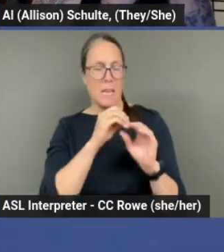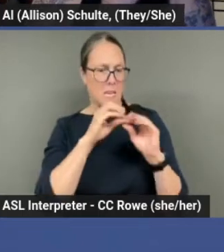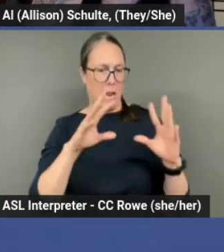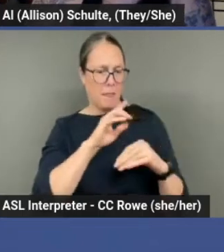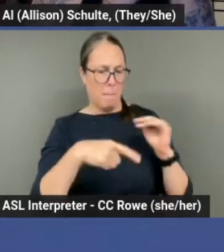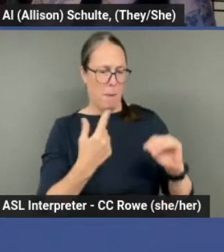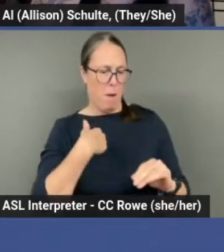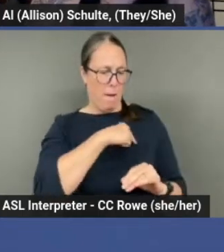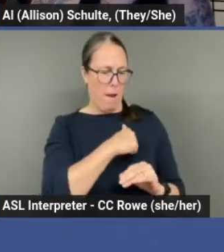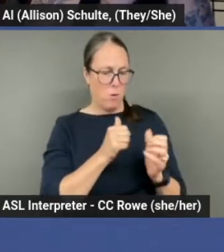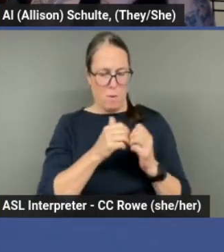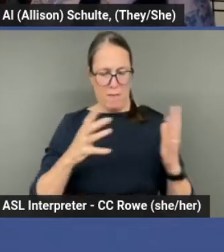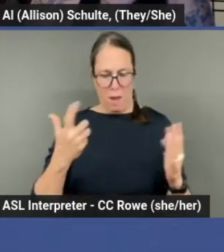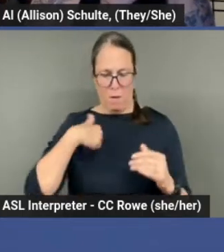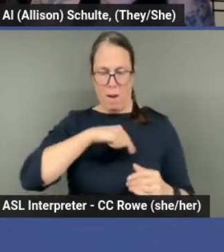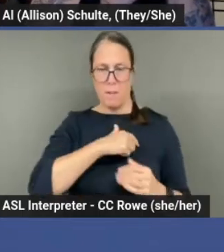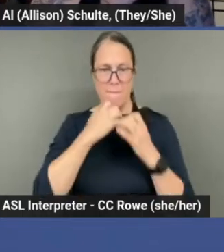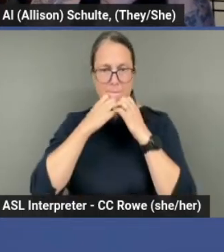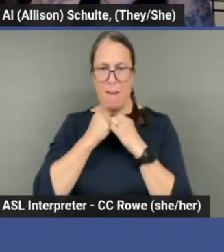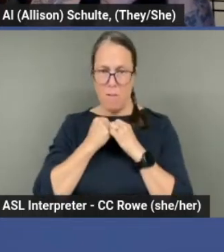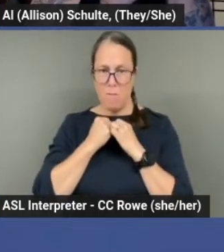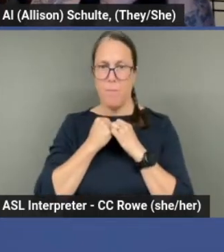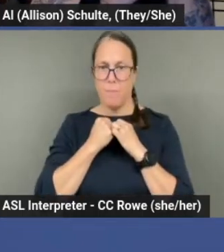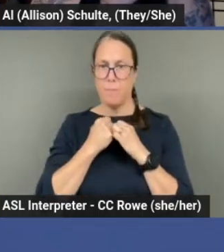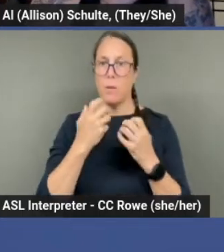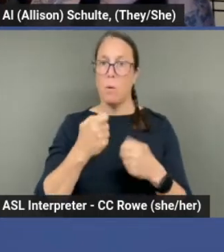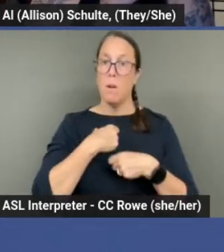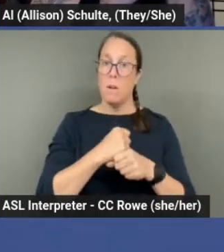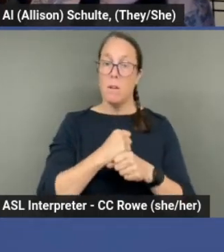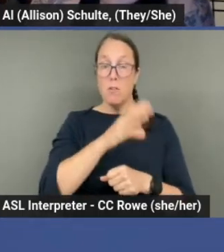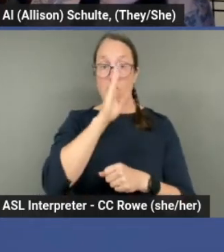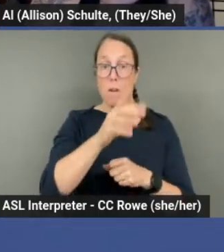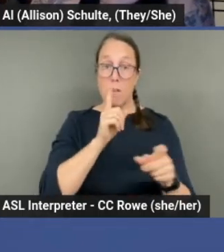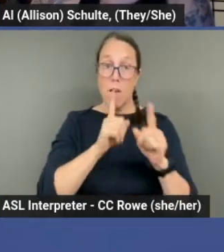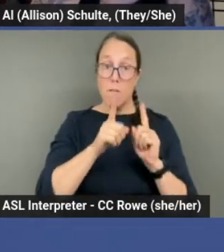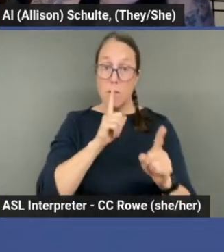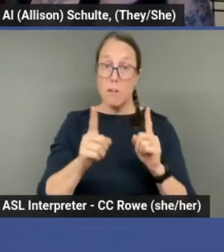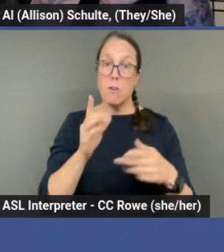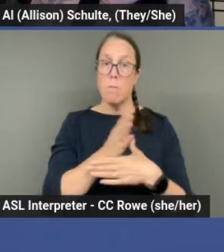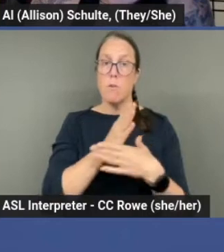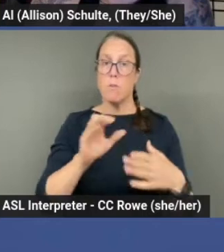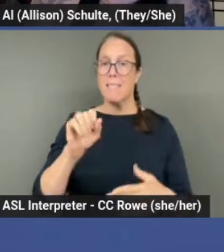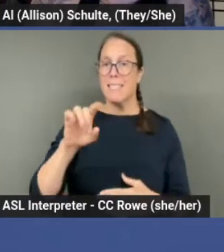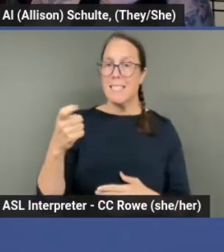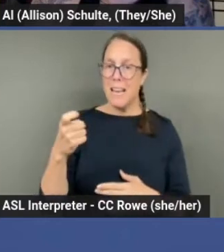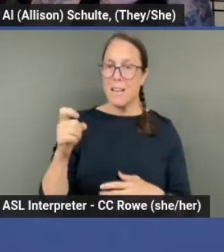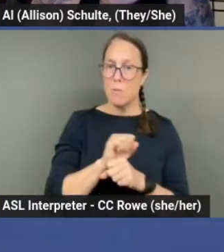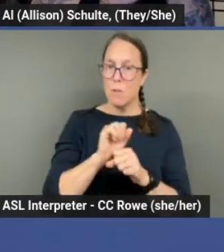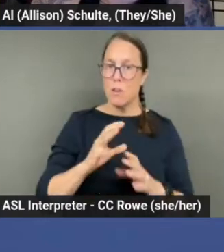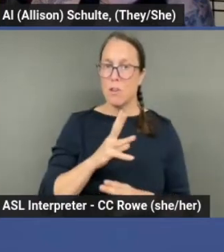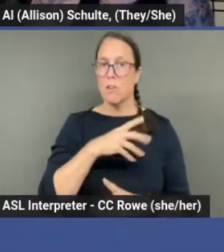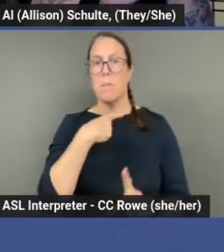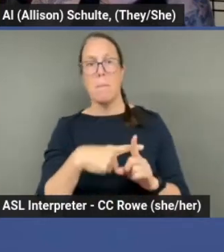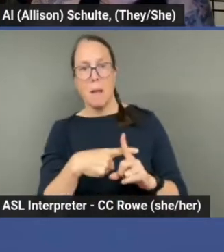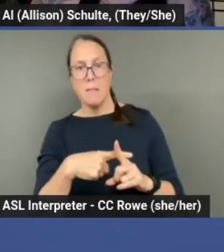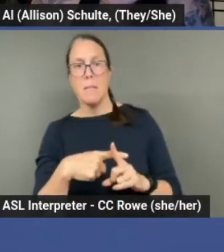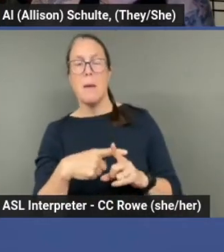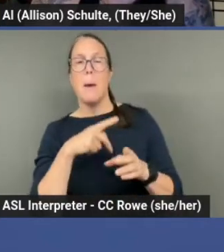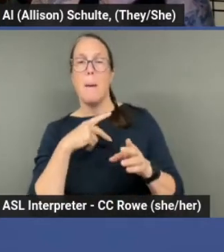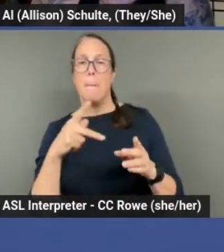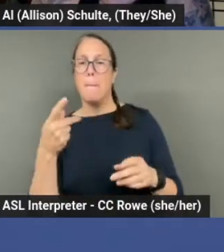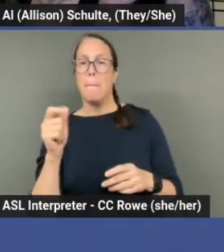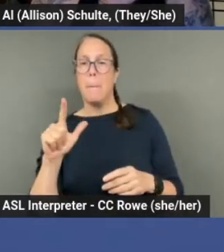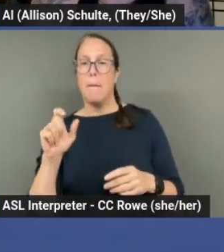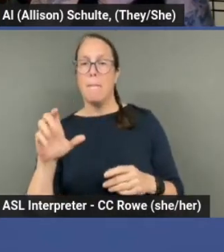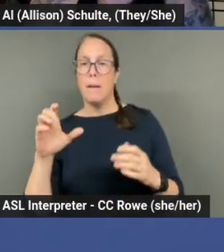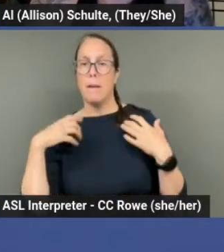um, values. Uh, I want to create, uh, direct conversations between sex workers and pelvic health specialists about, um,